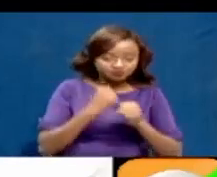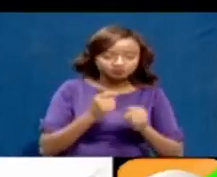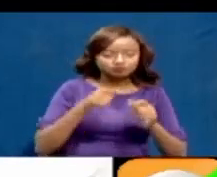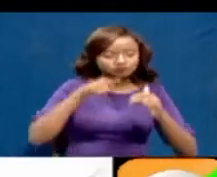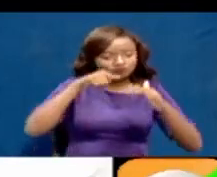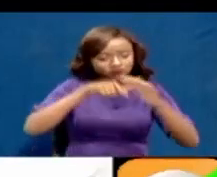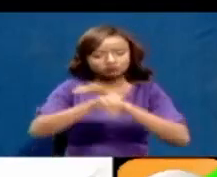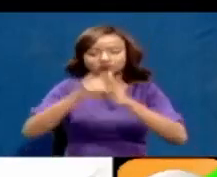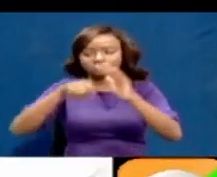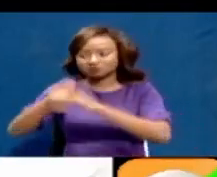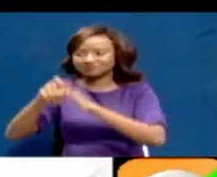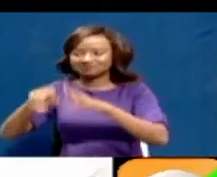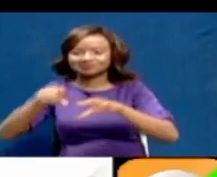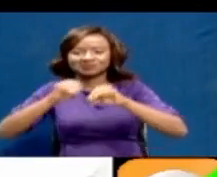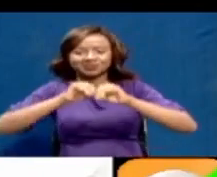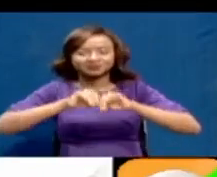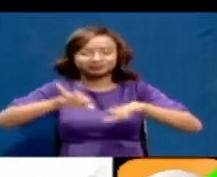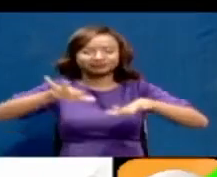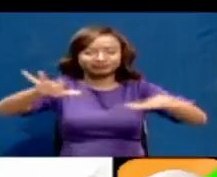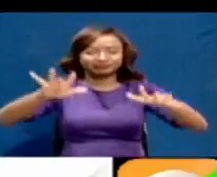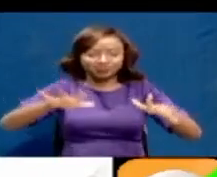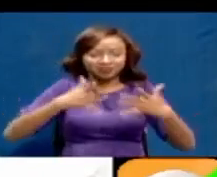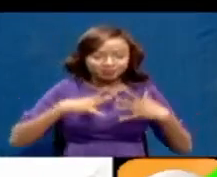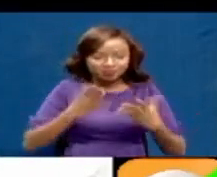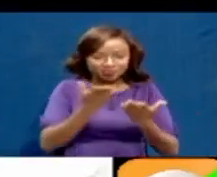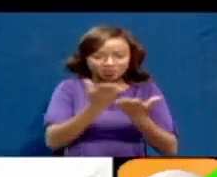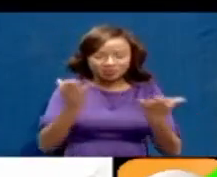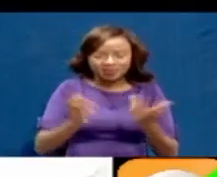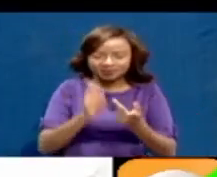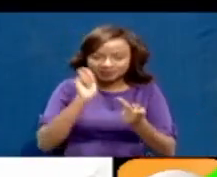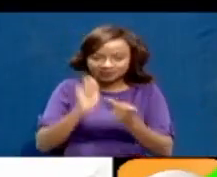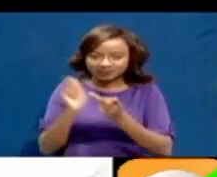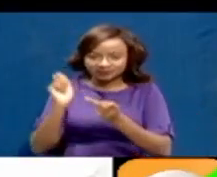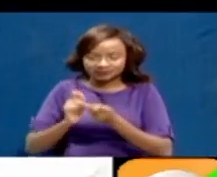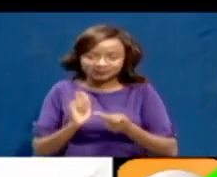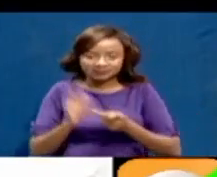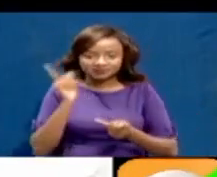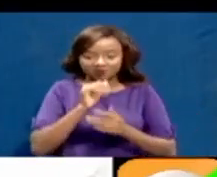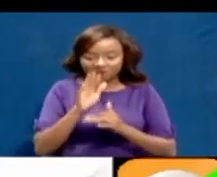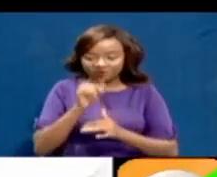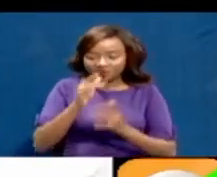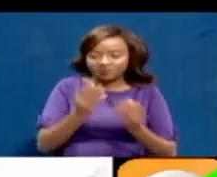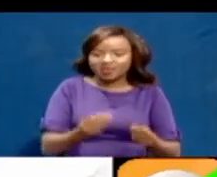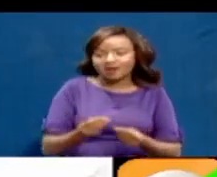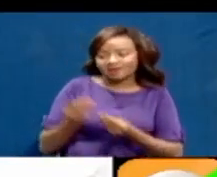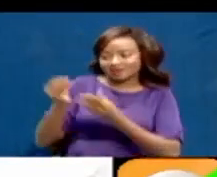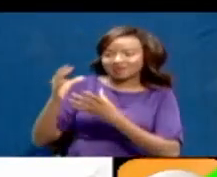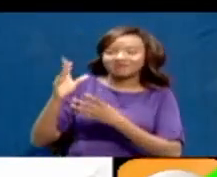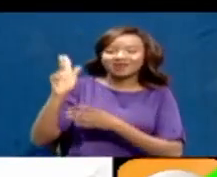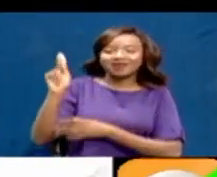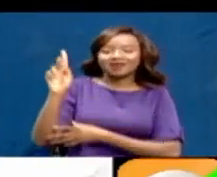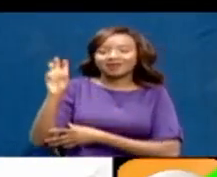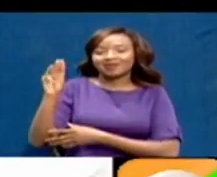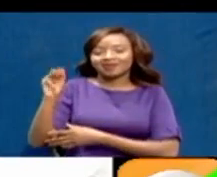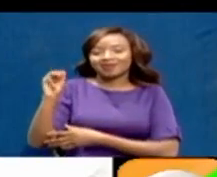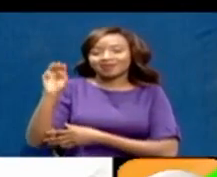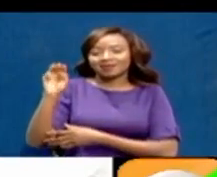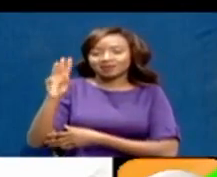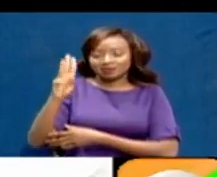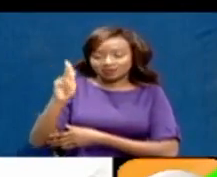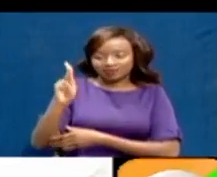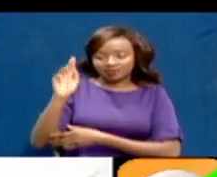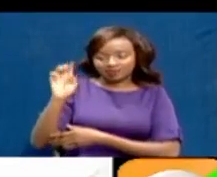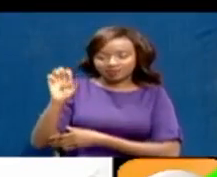field to actually collect the specimen. And then Cambry will handle the lab aspect.